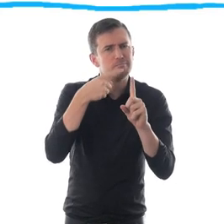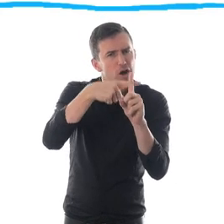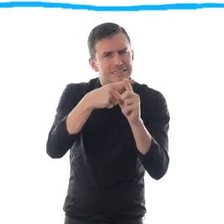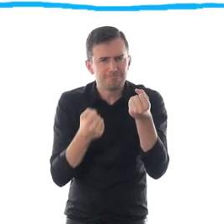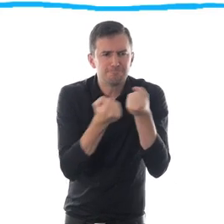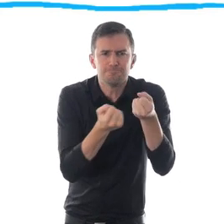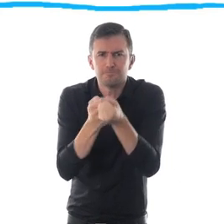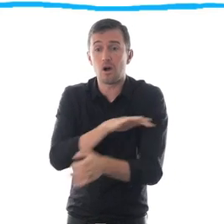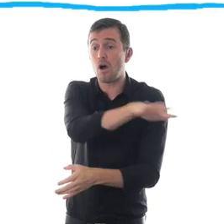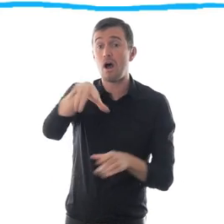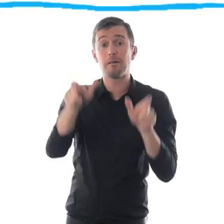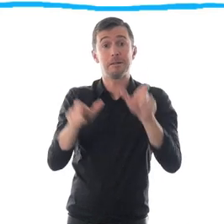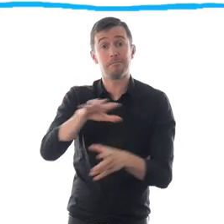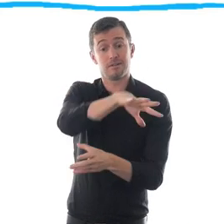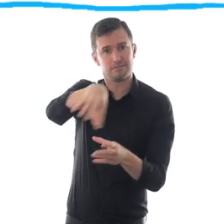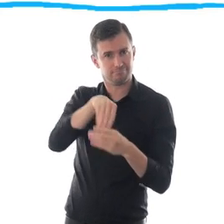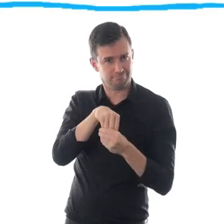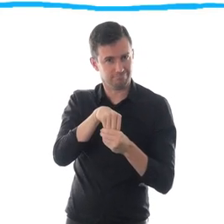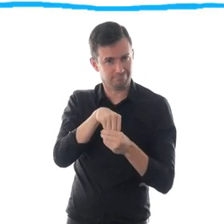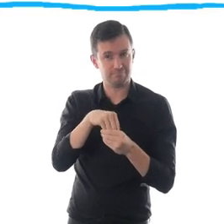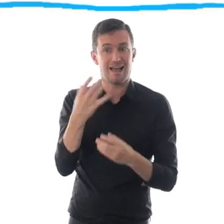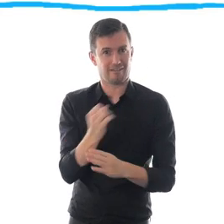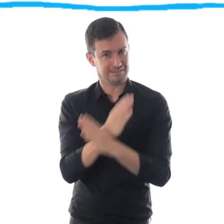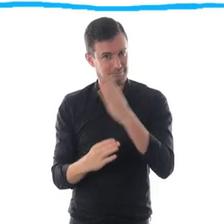positively involving persons with disabilities.